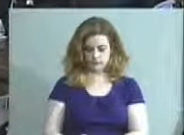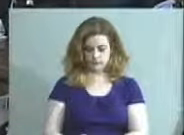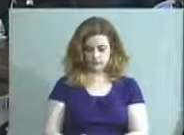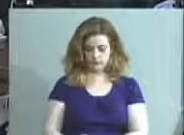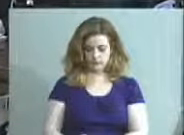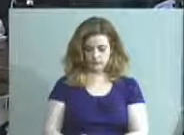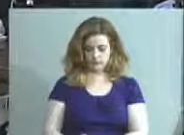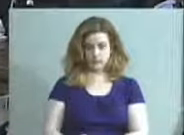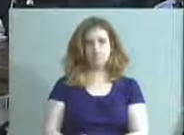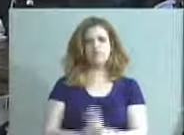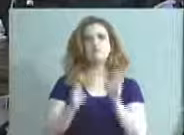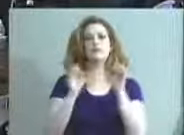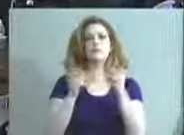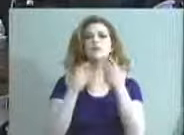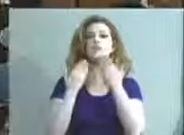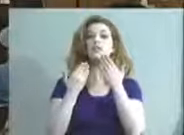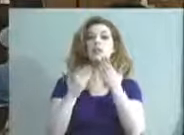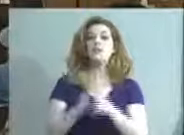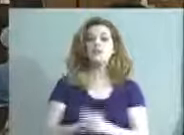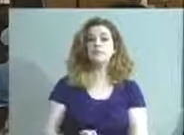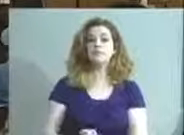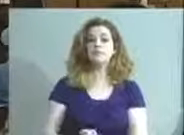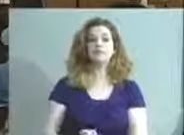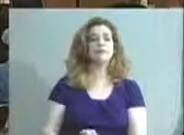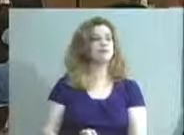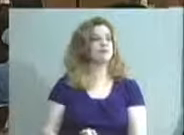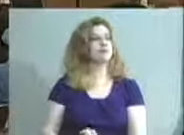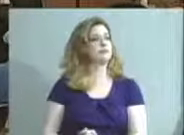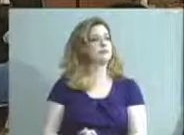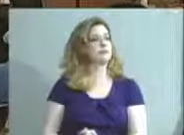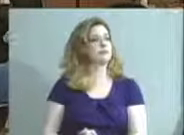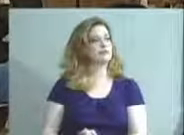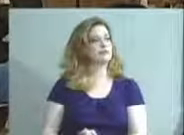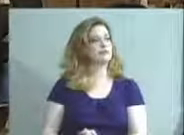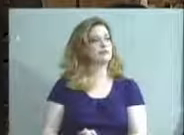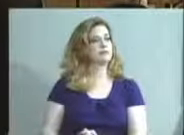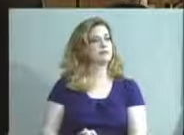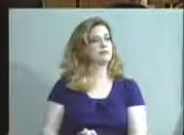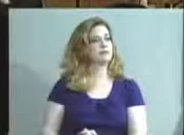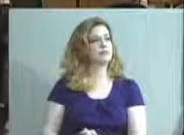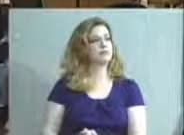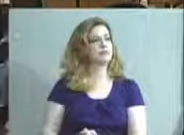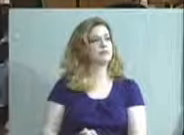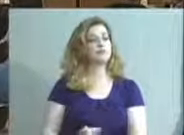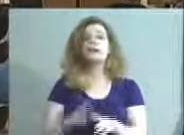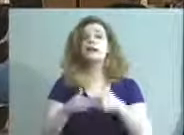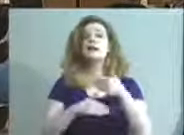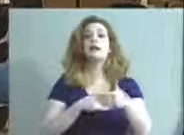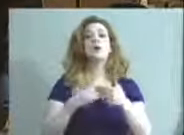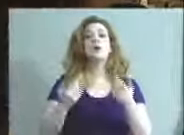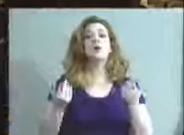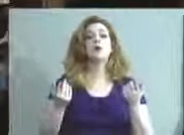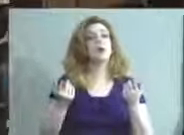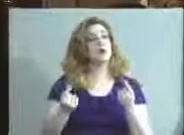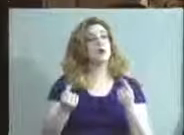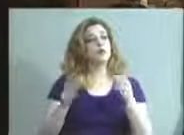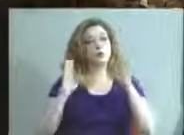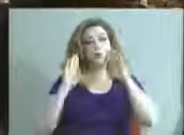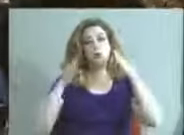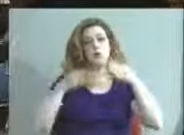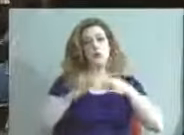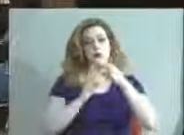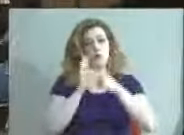okay thank you all very much we move next to the reading